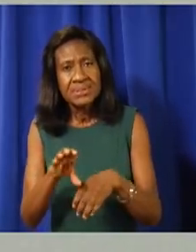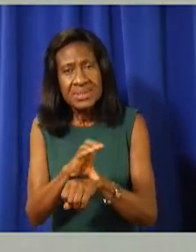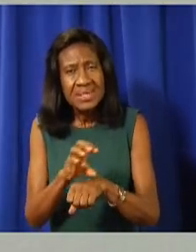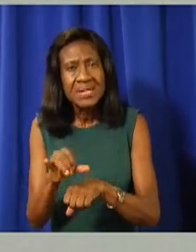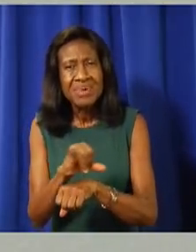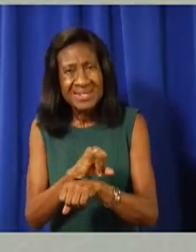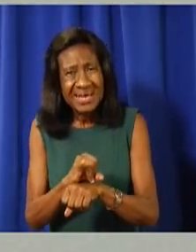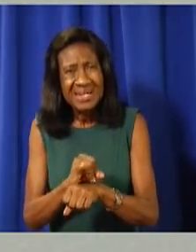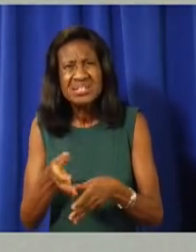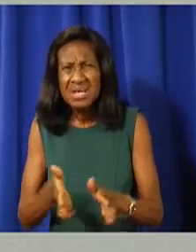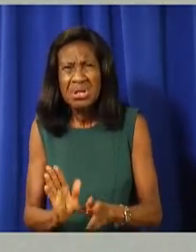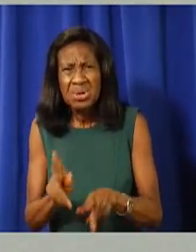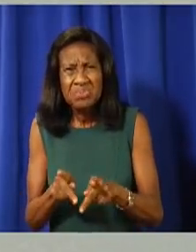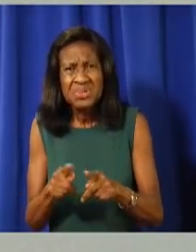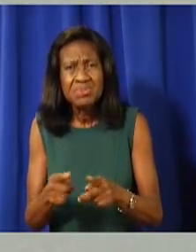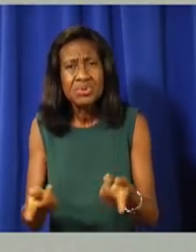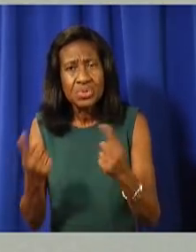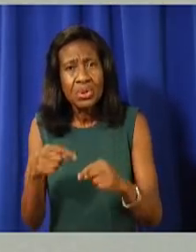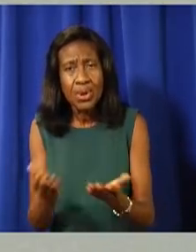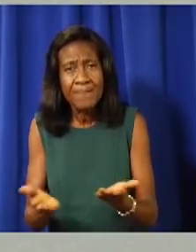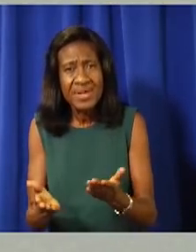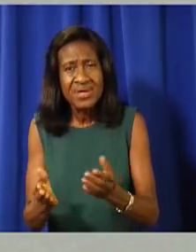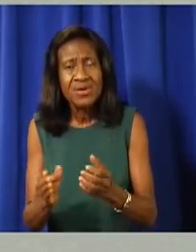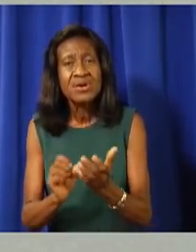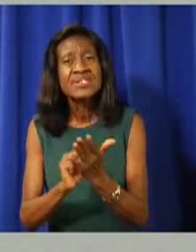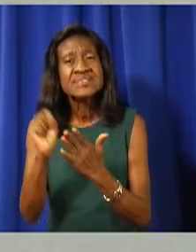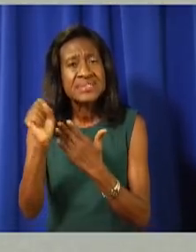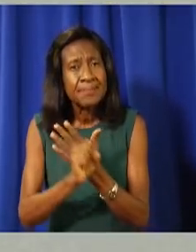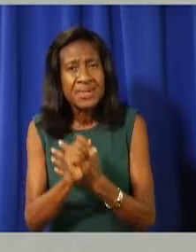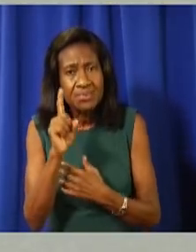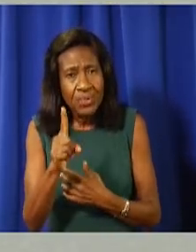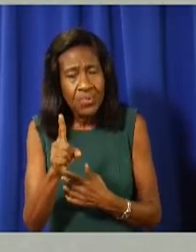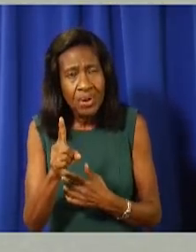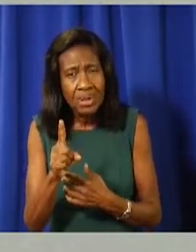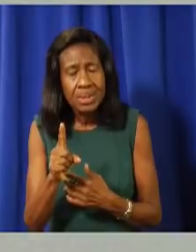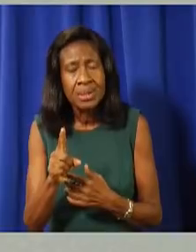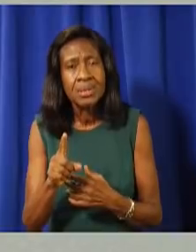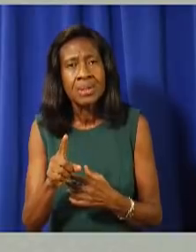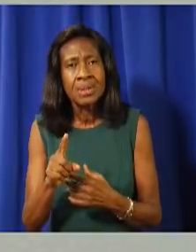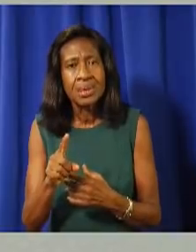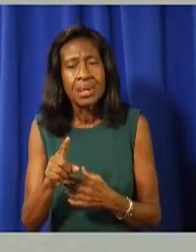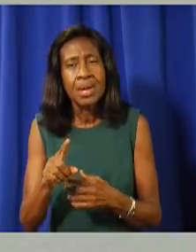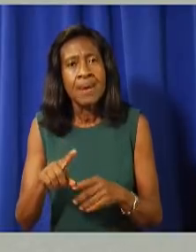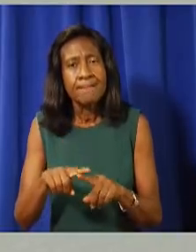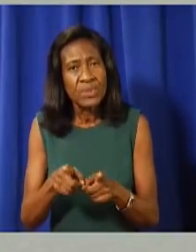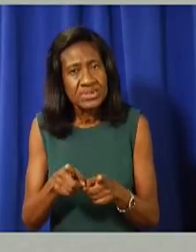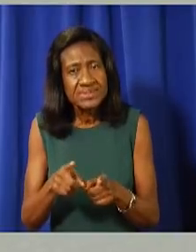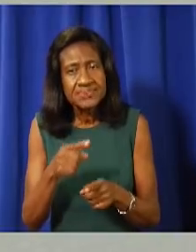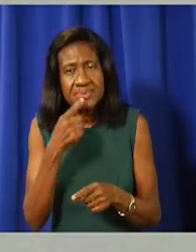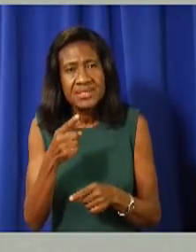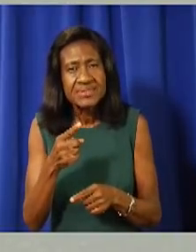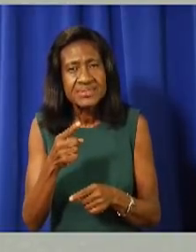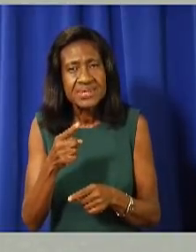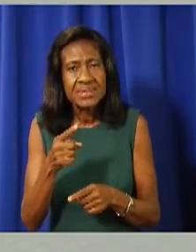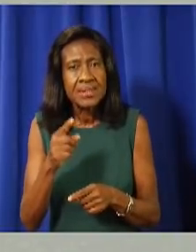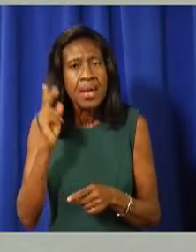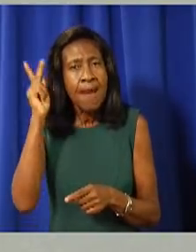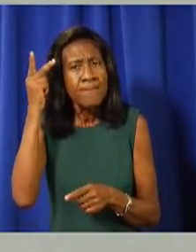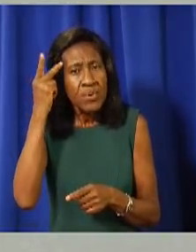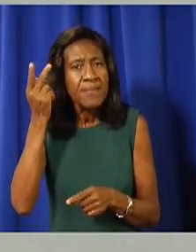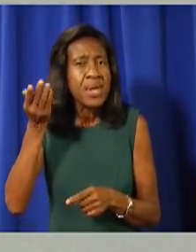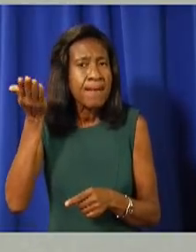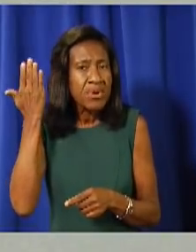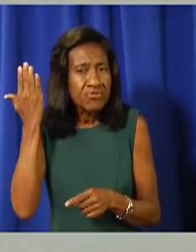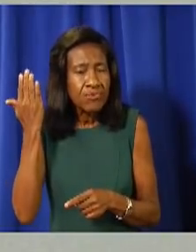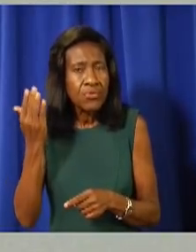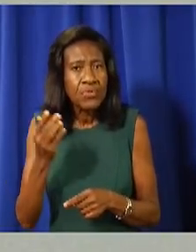I think in his most recent utterance, the former Premier has acknowledged the plan and is